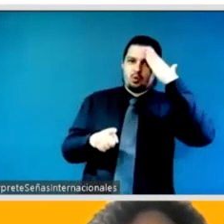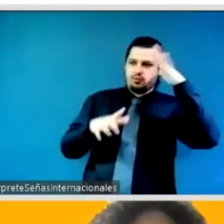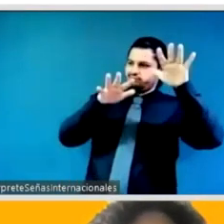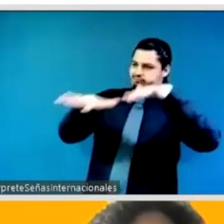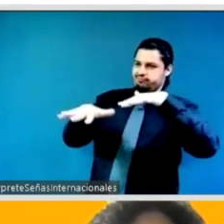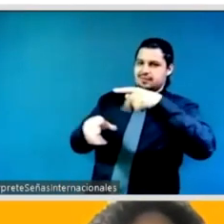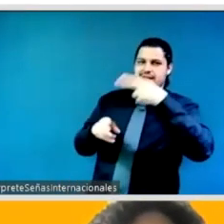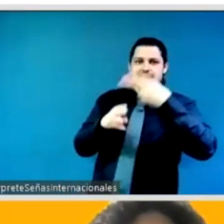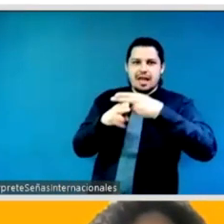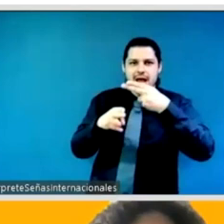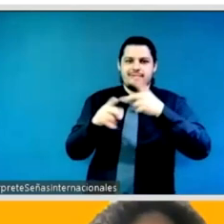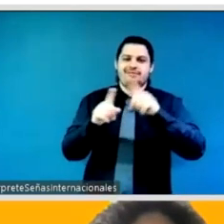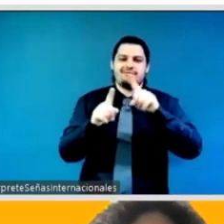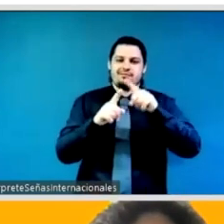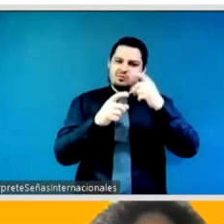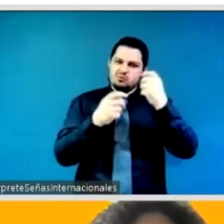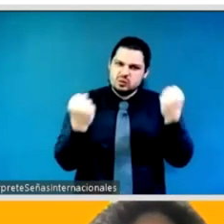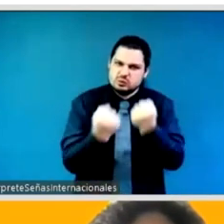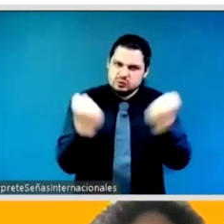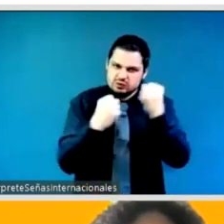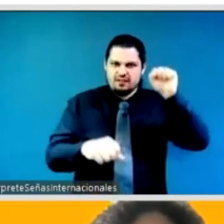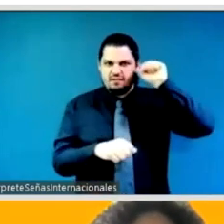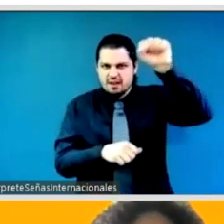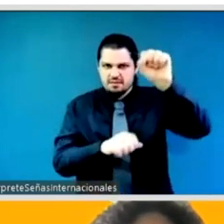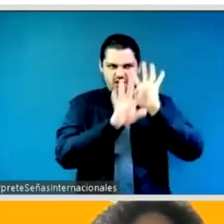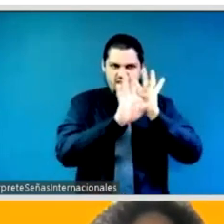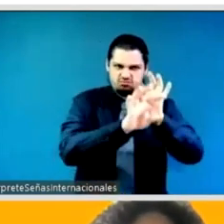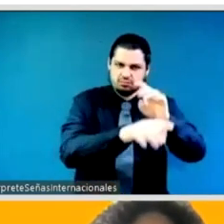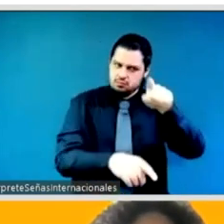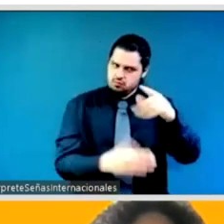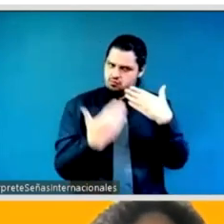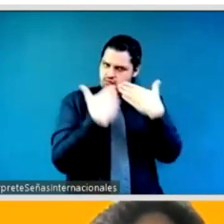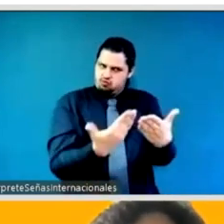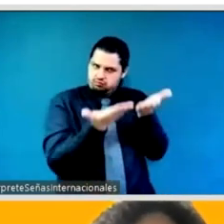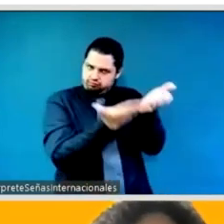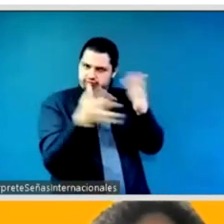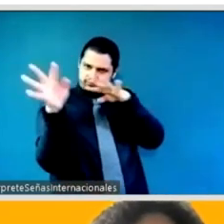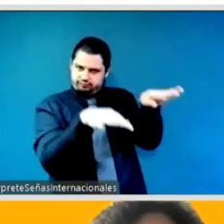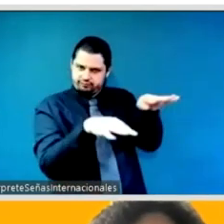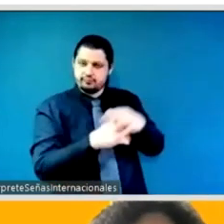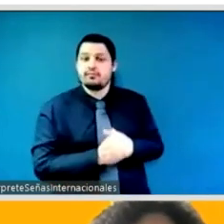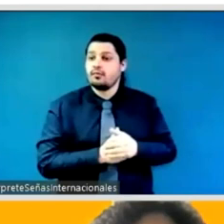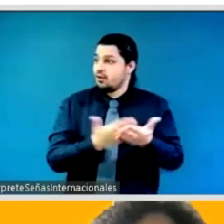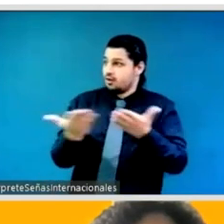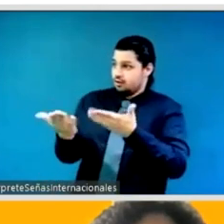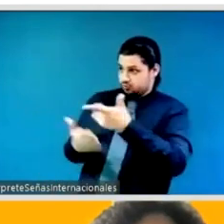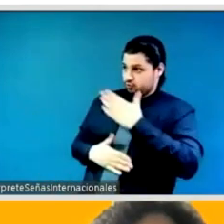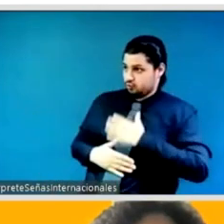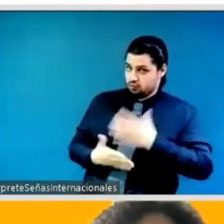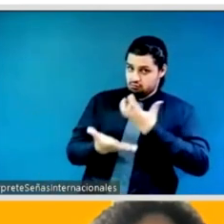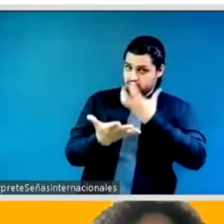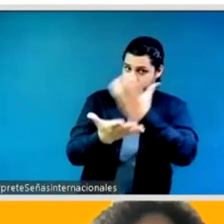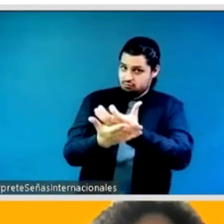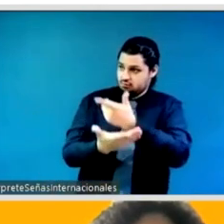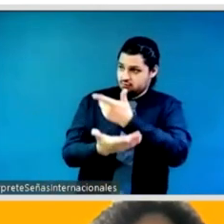hakima and really great um job moderating the session um i think um definitely